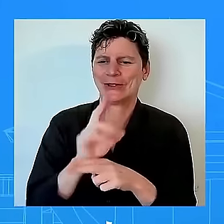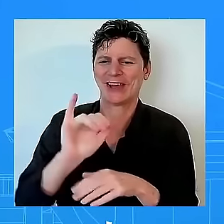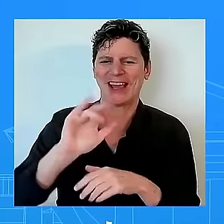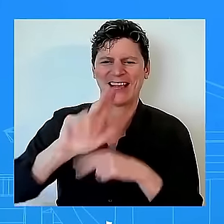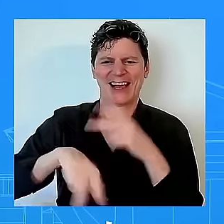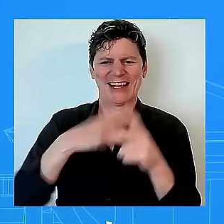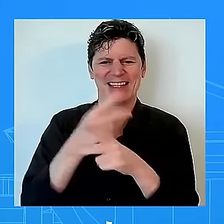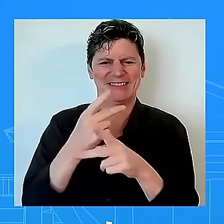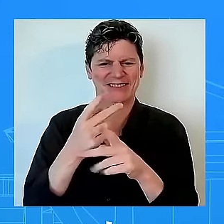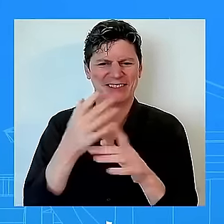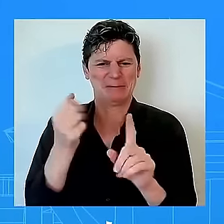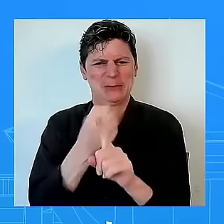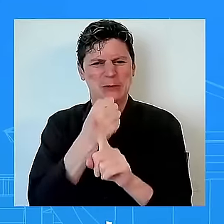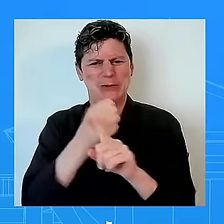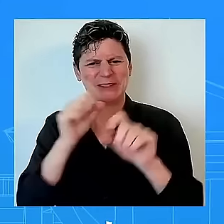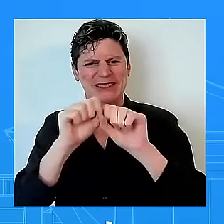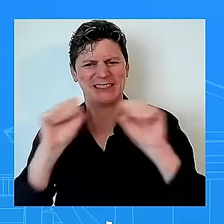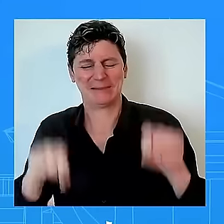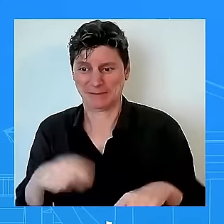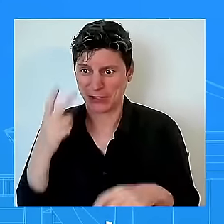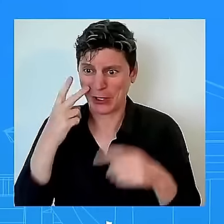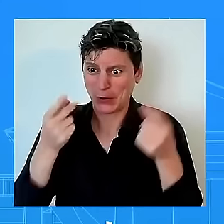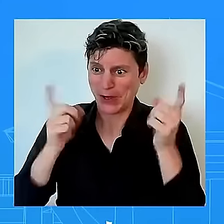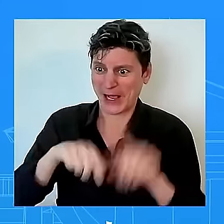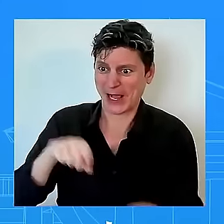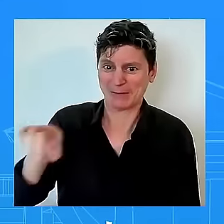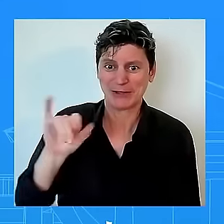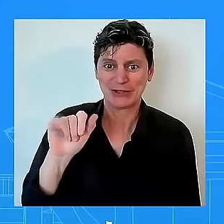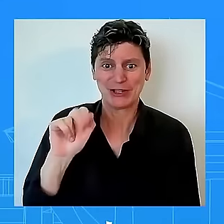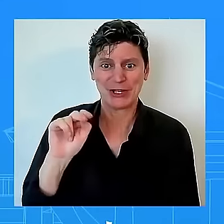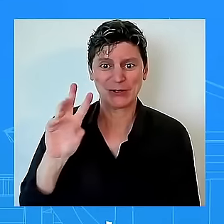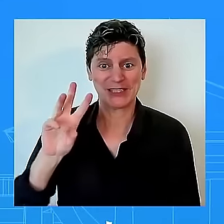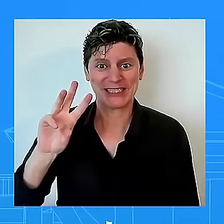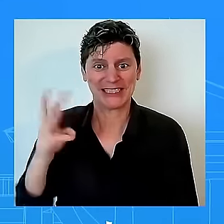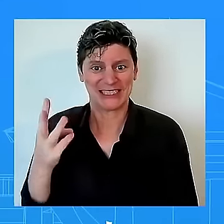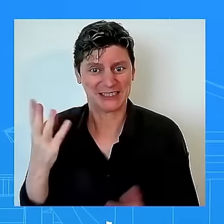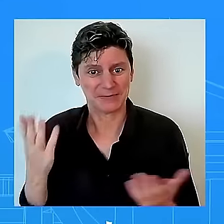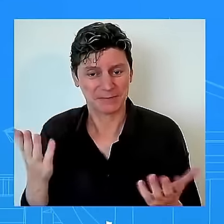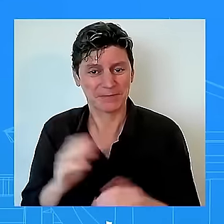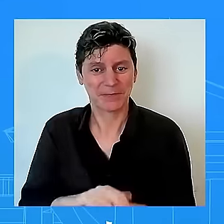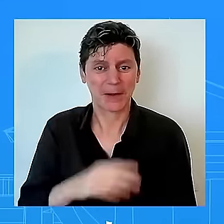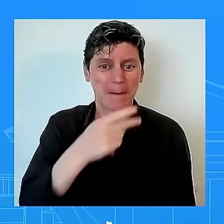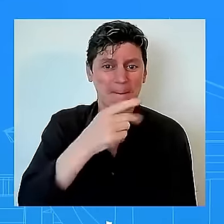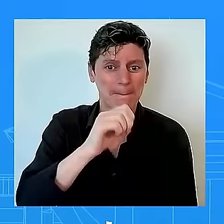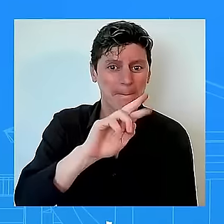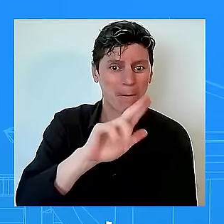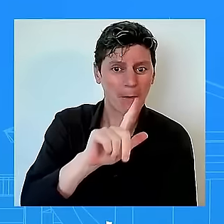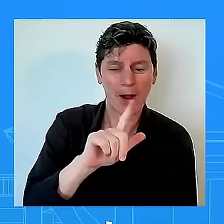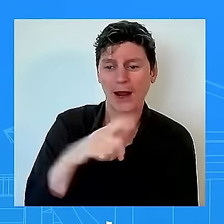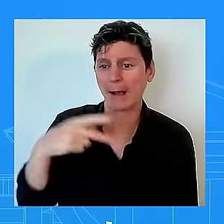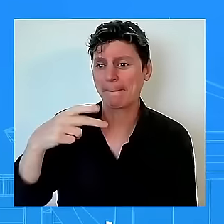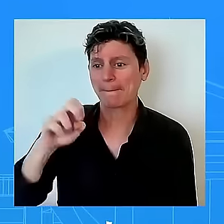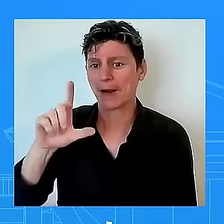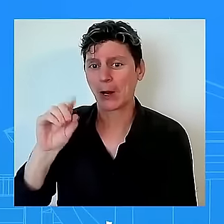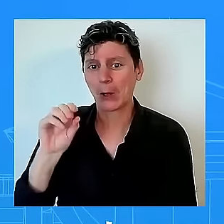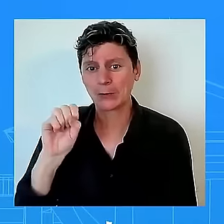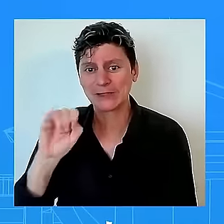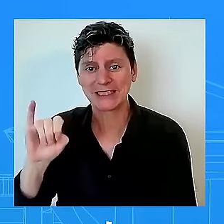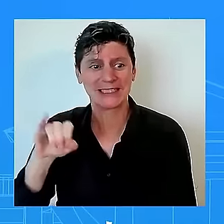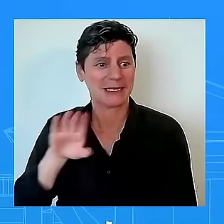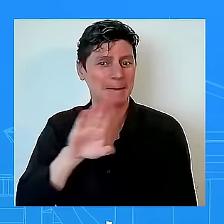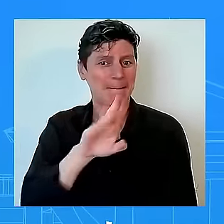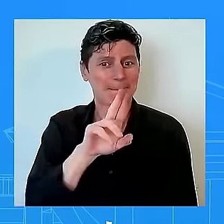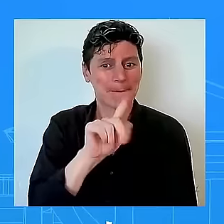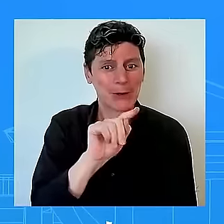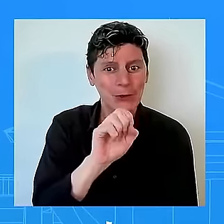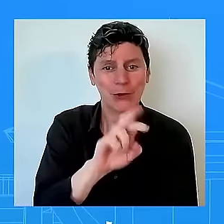paul pelosi butler over the weekend we got to be mindful god april oh i'm sorry i'm sorry i'm sorry april